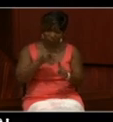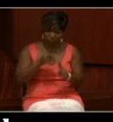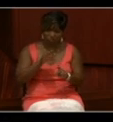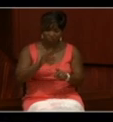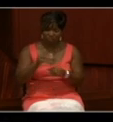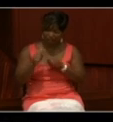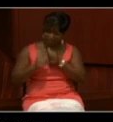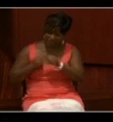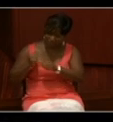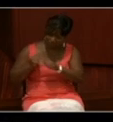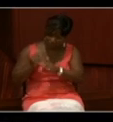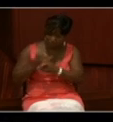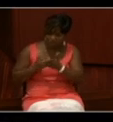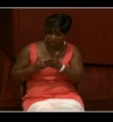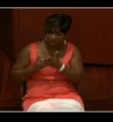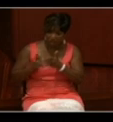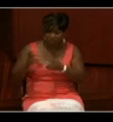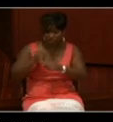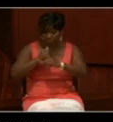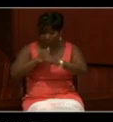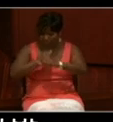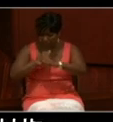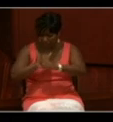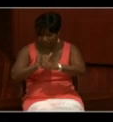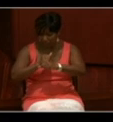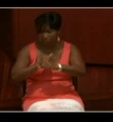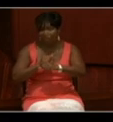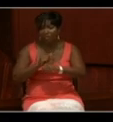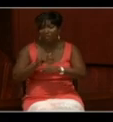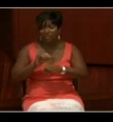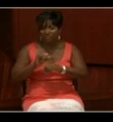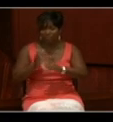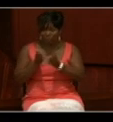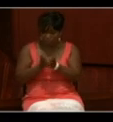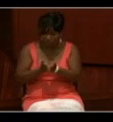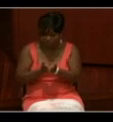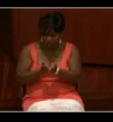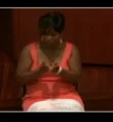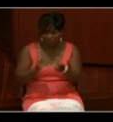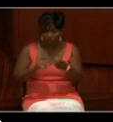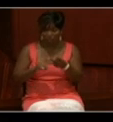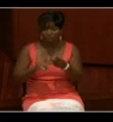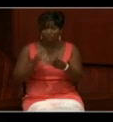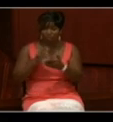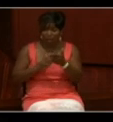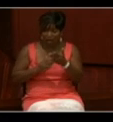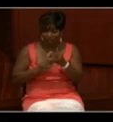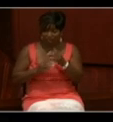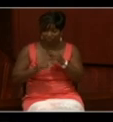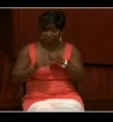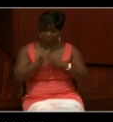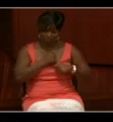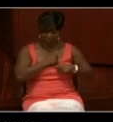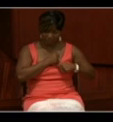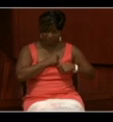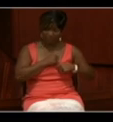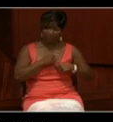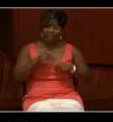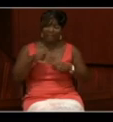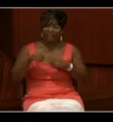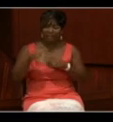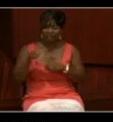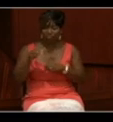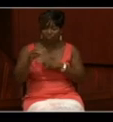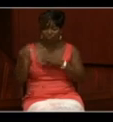whether that was protecting commercial shipping around the world, whether it was part of a military campaign in the War of 1812 or the Mexican War,